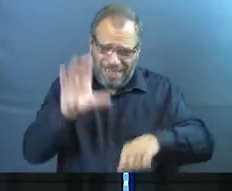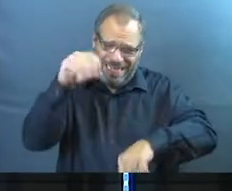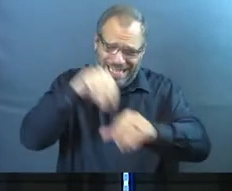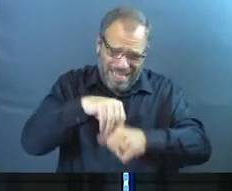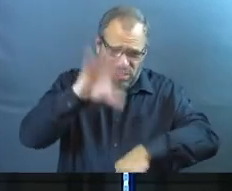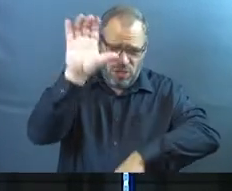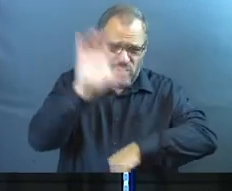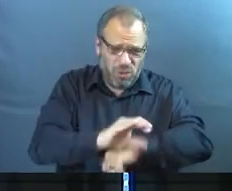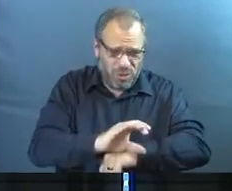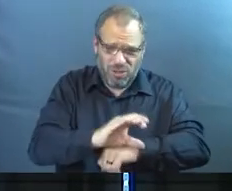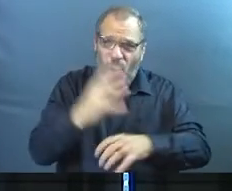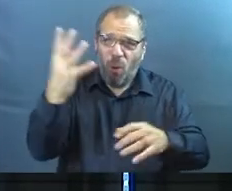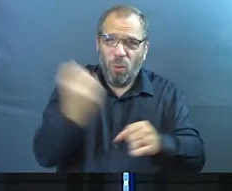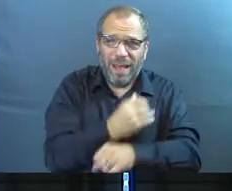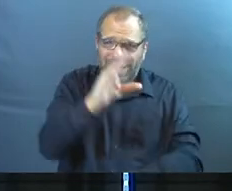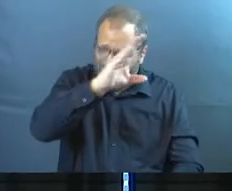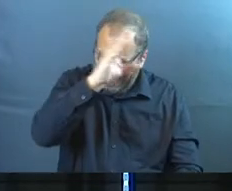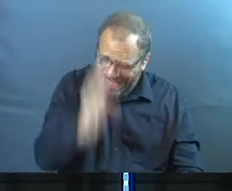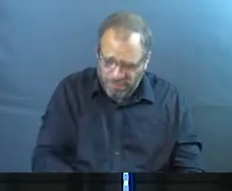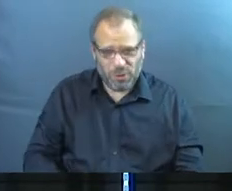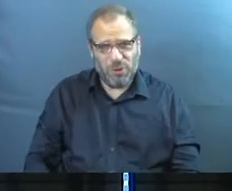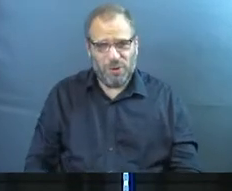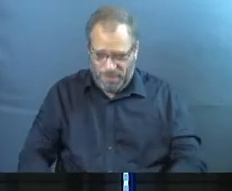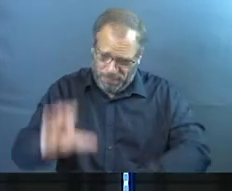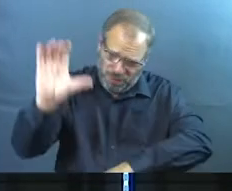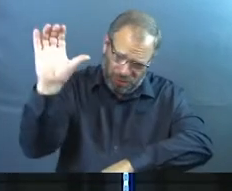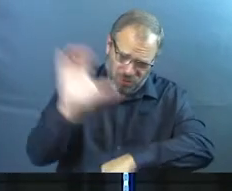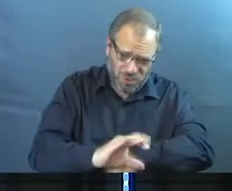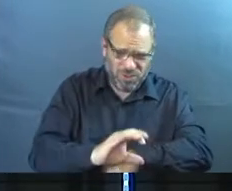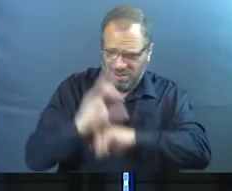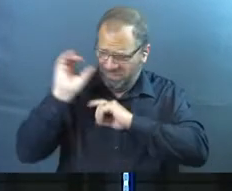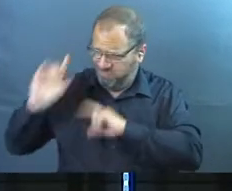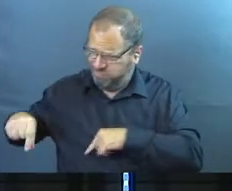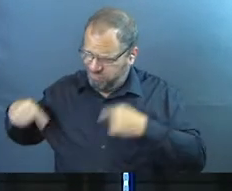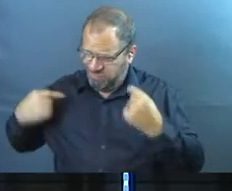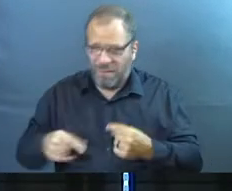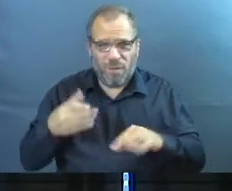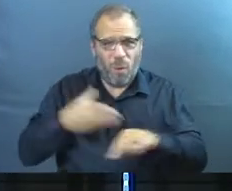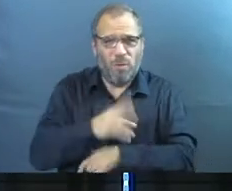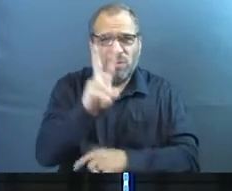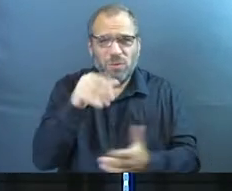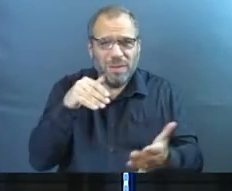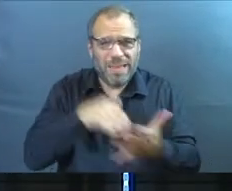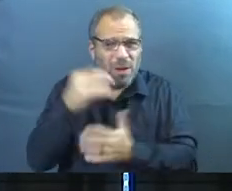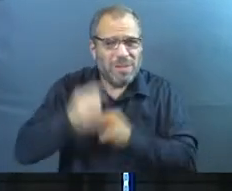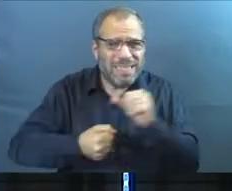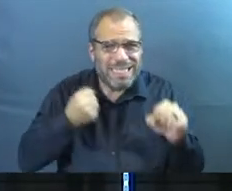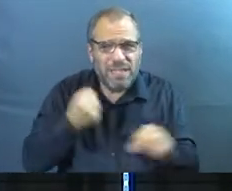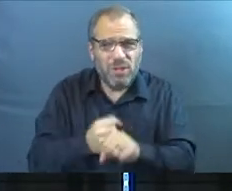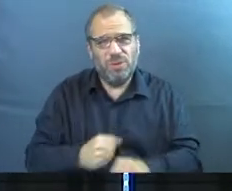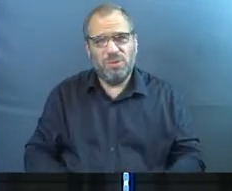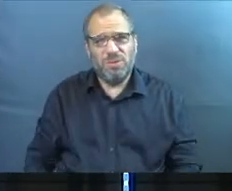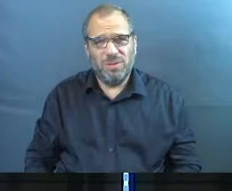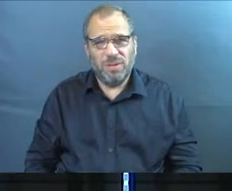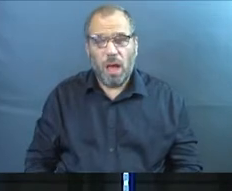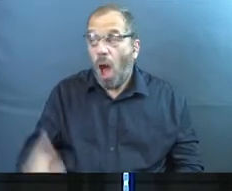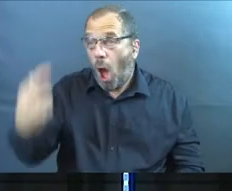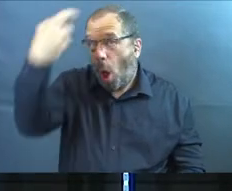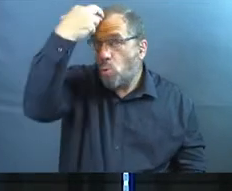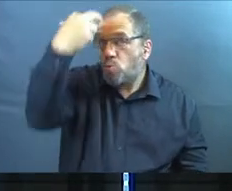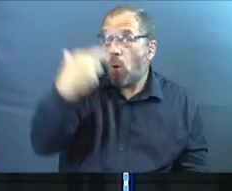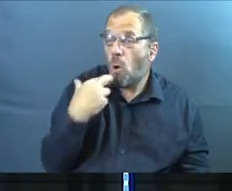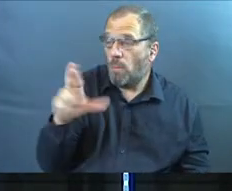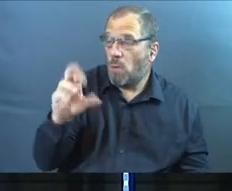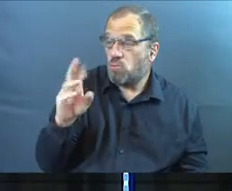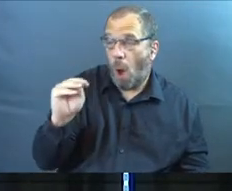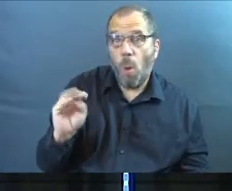church, it will not win. The church has been in existence for 2,000 years. The Roman Empire is